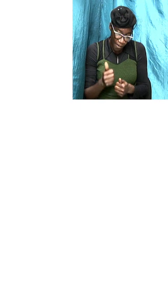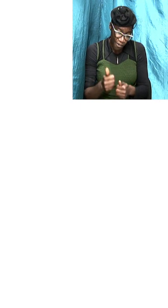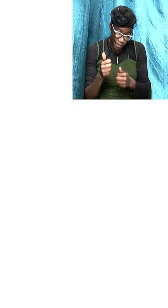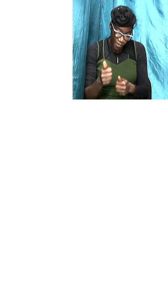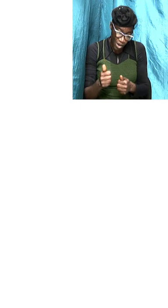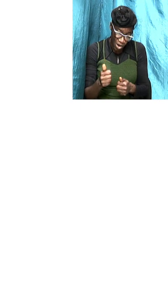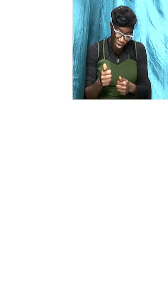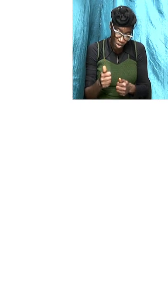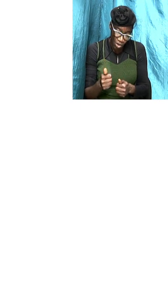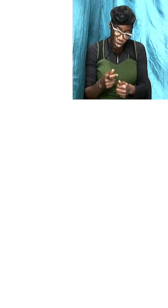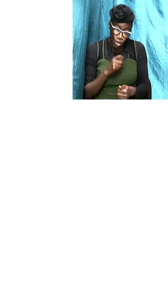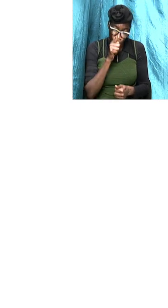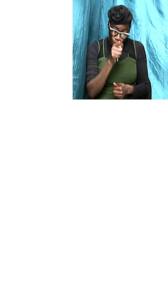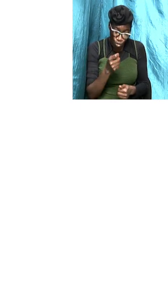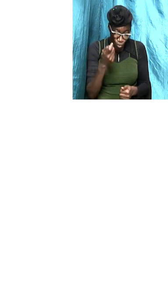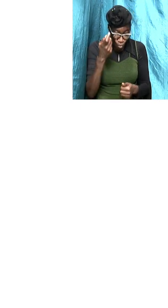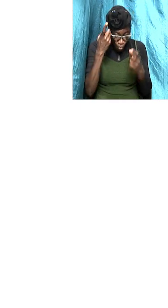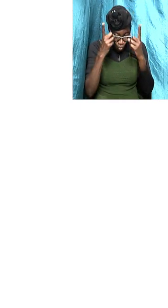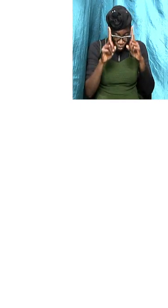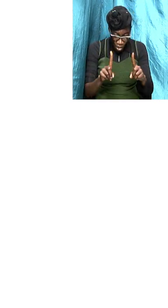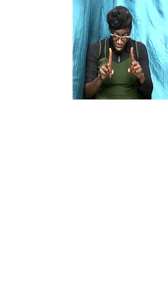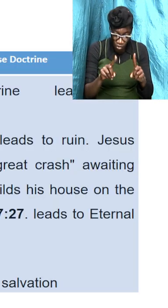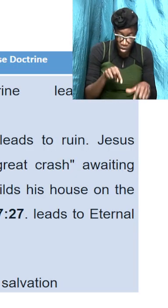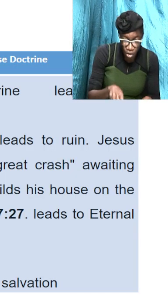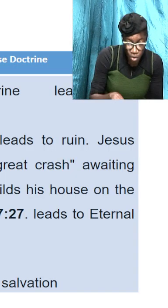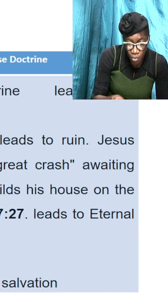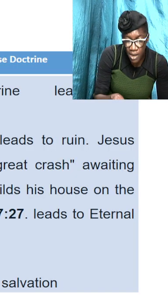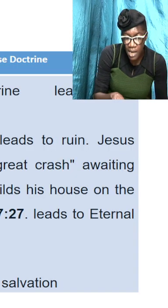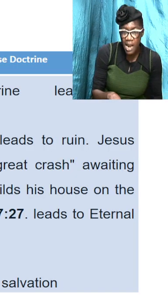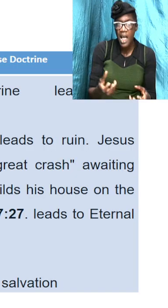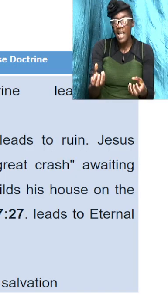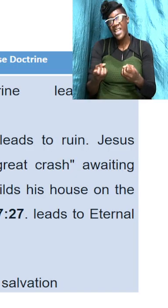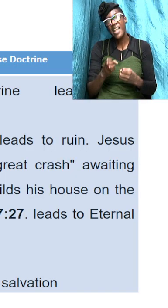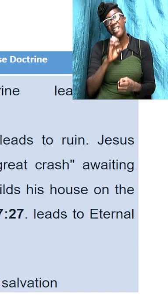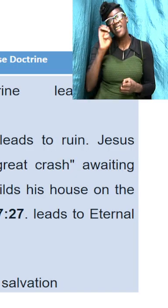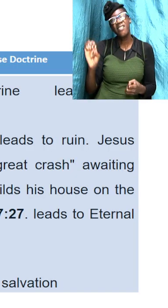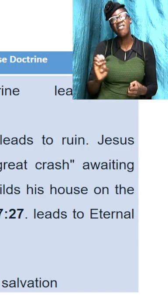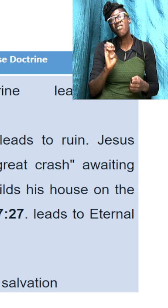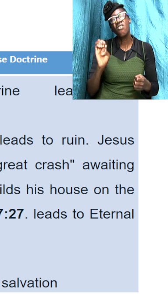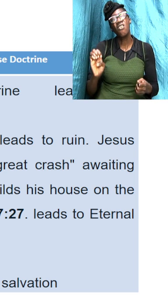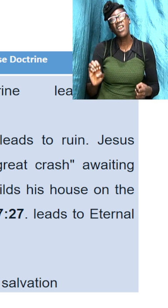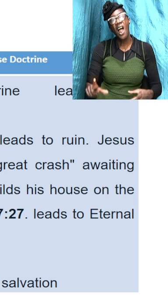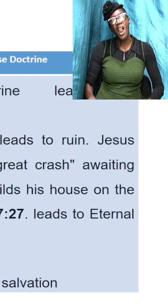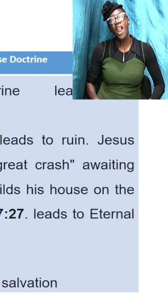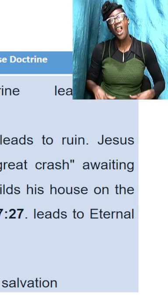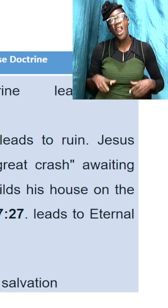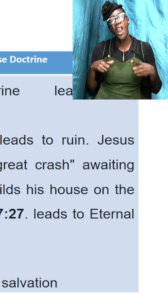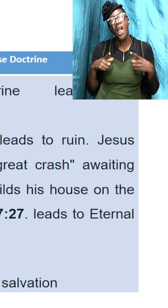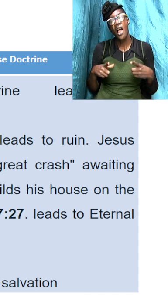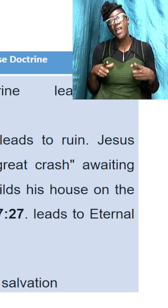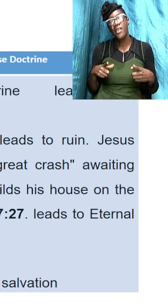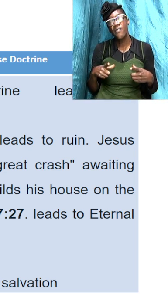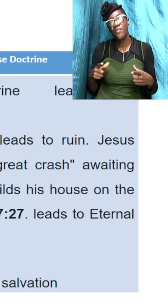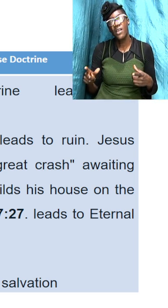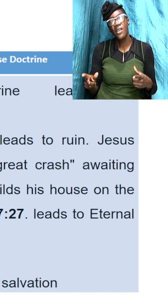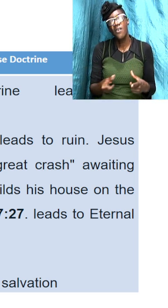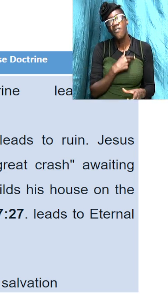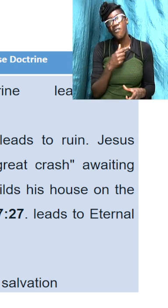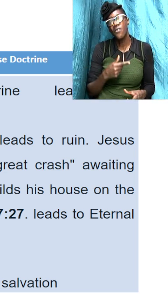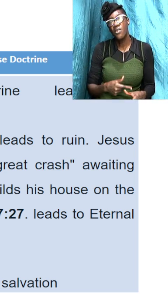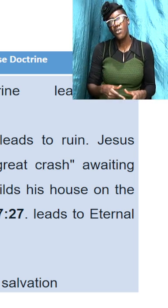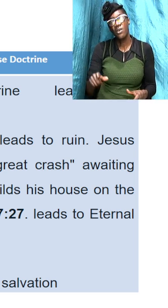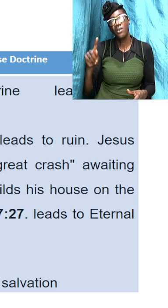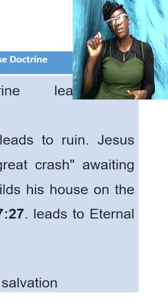will inherit eternal life 1st timothy